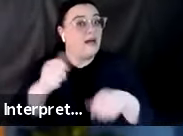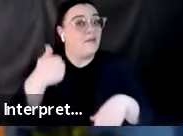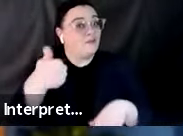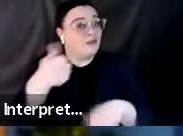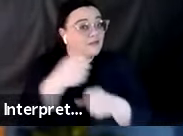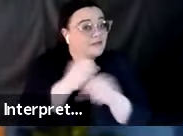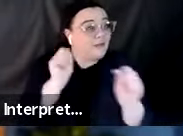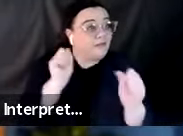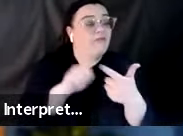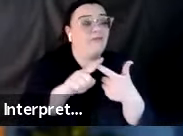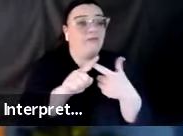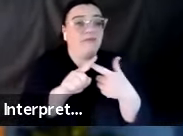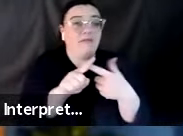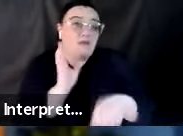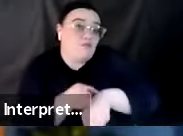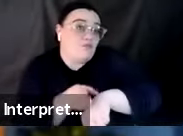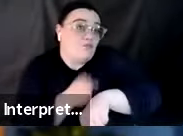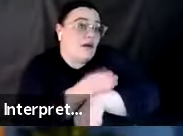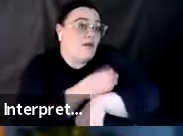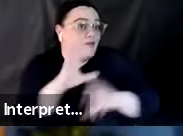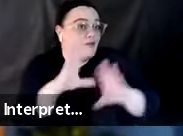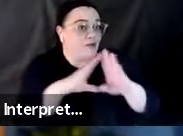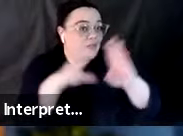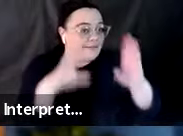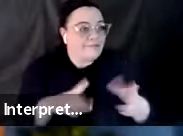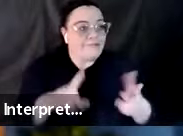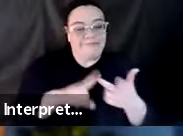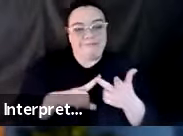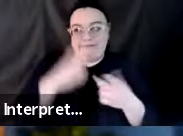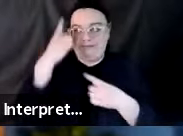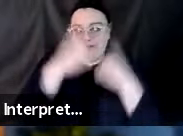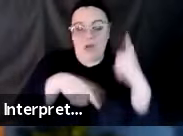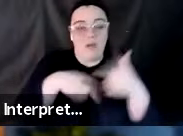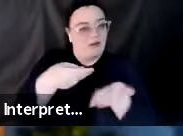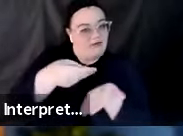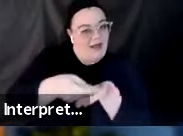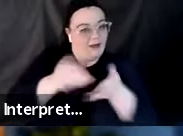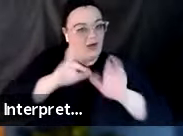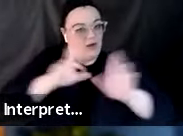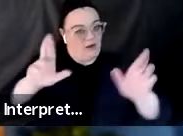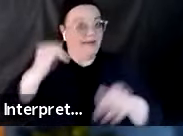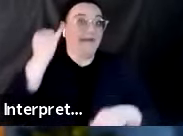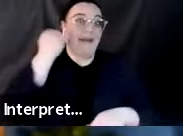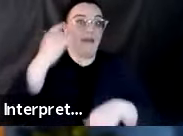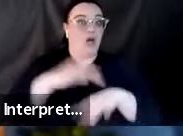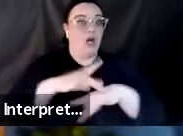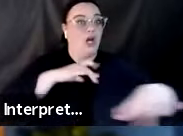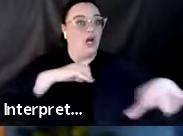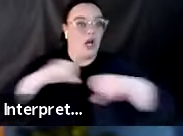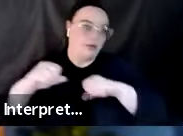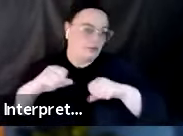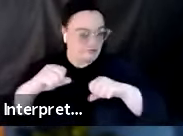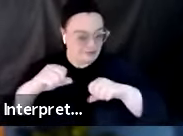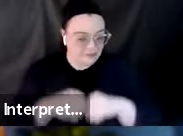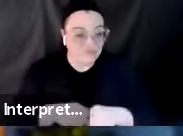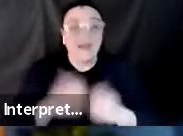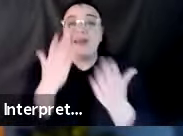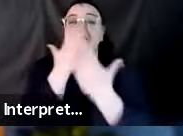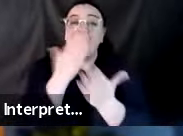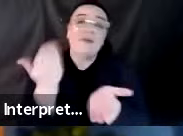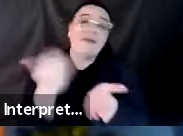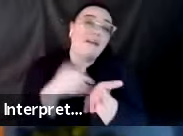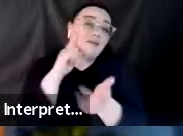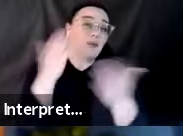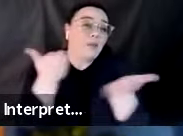consider whether you're financially prepared to survive economically after the next big earthquake. Thank you for being involved in the Great California